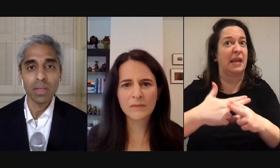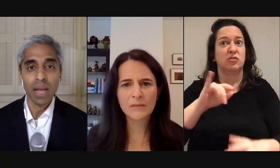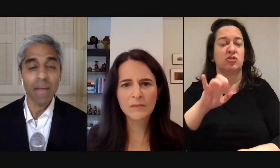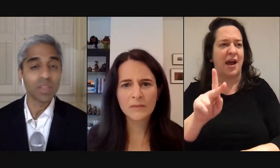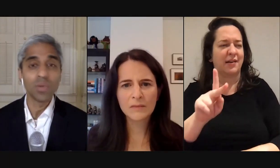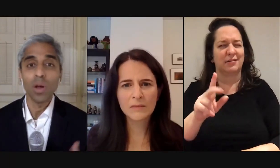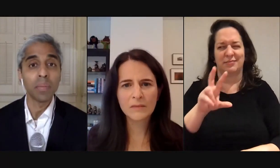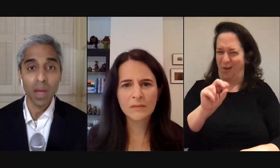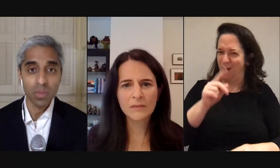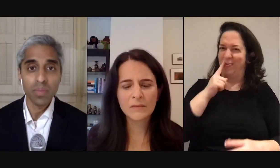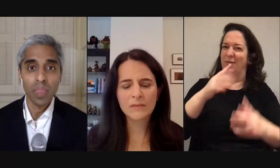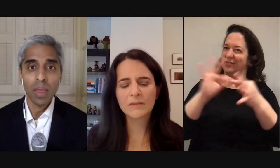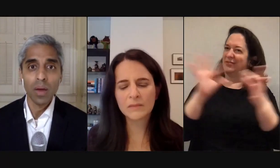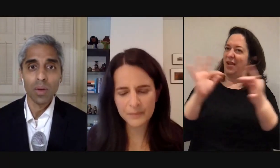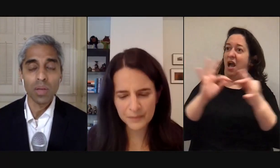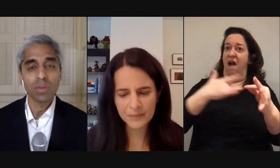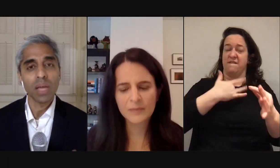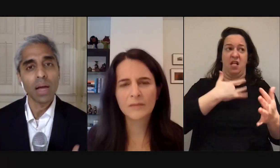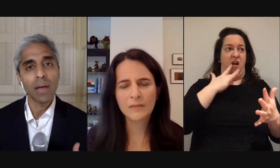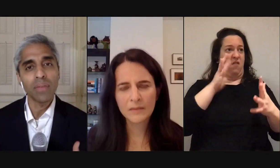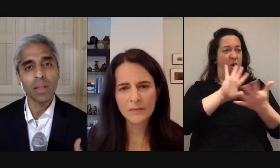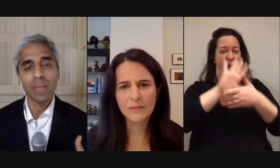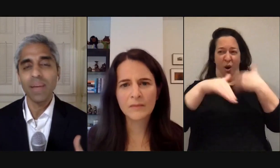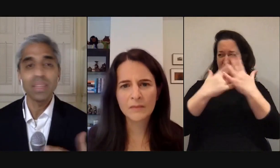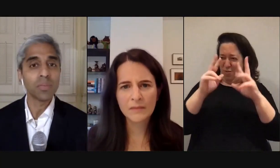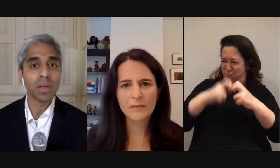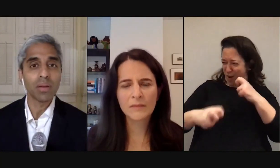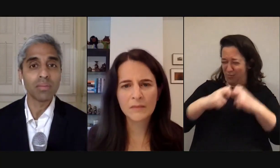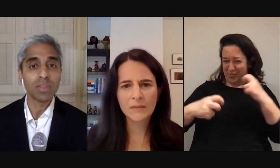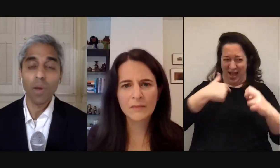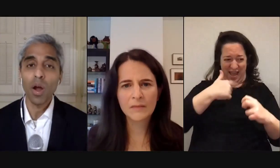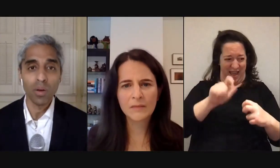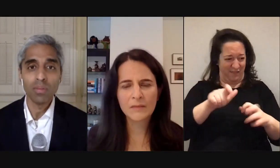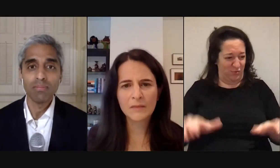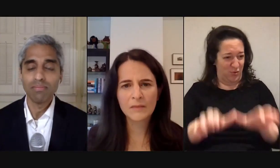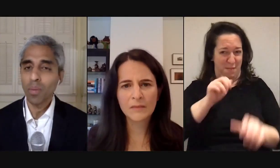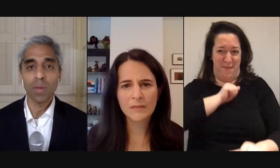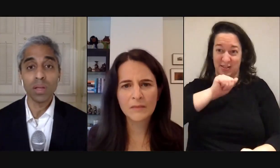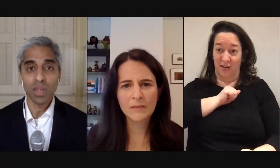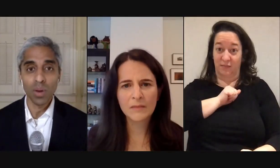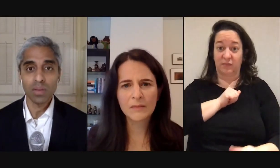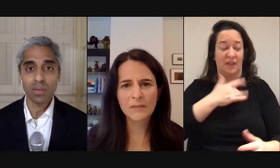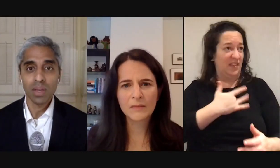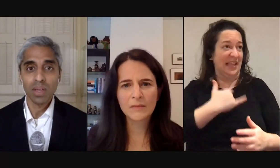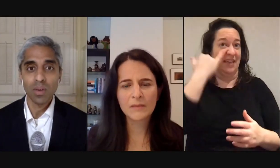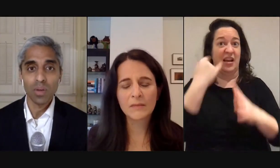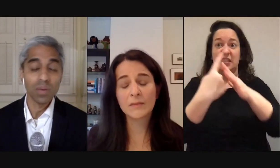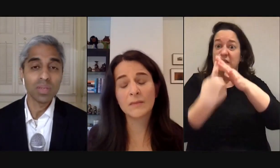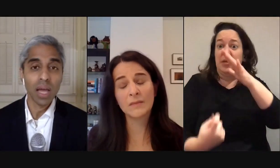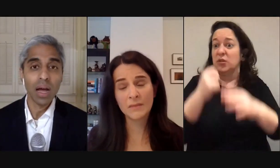feel like I have to do it all on my own but they would say I feel like if I disappeared tomorrow nobody would even notice